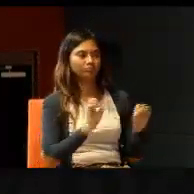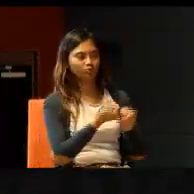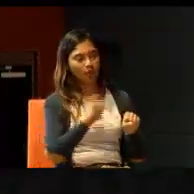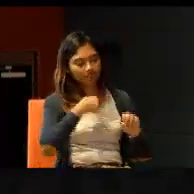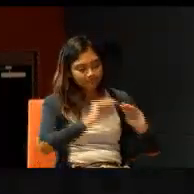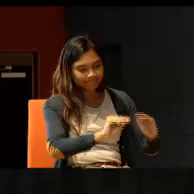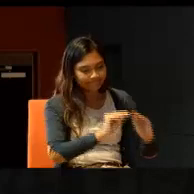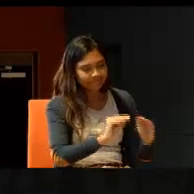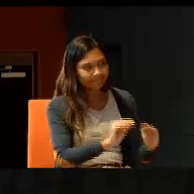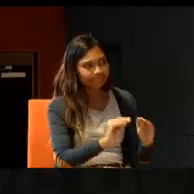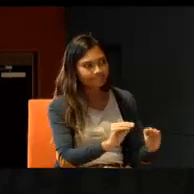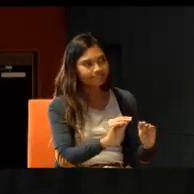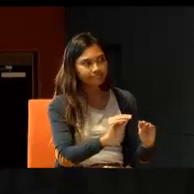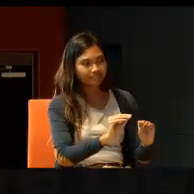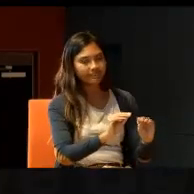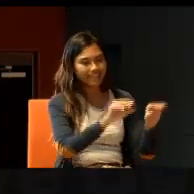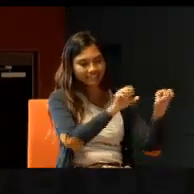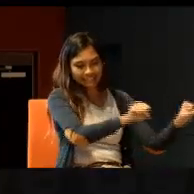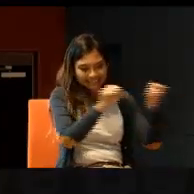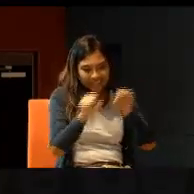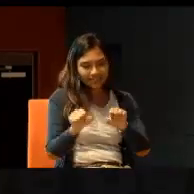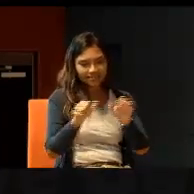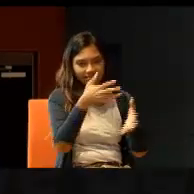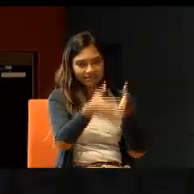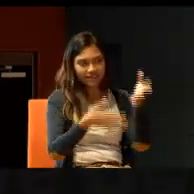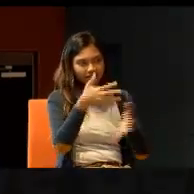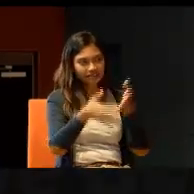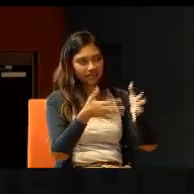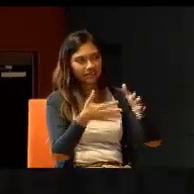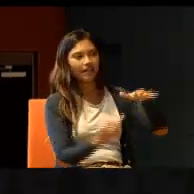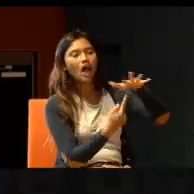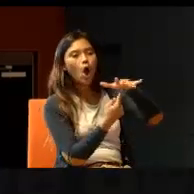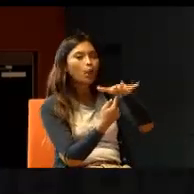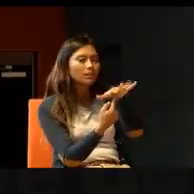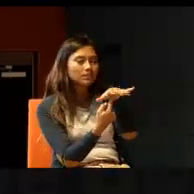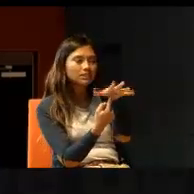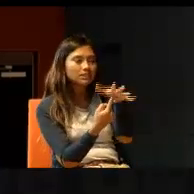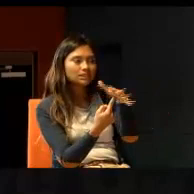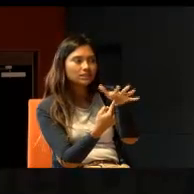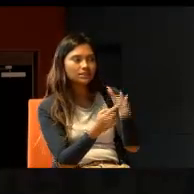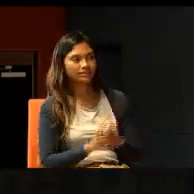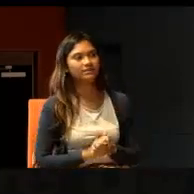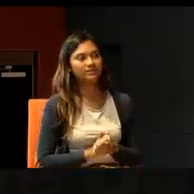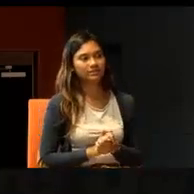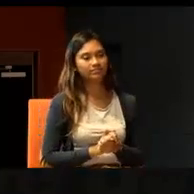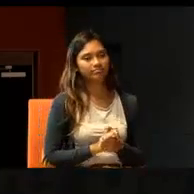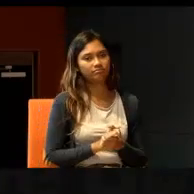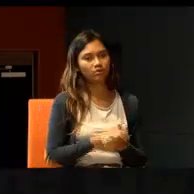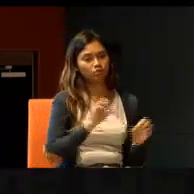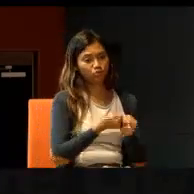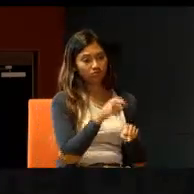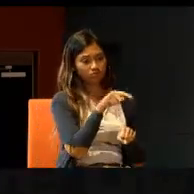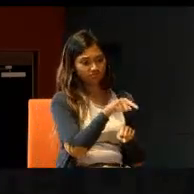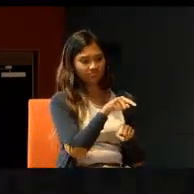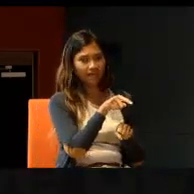standardized sign. We spread very fast, because it's very clear, and very obvious, it's helicopter. So, things like that, help them to